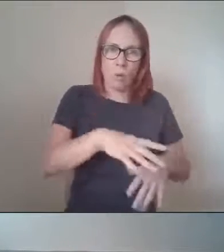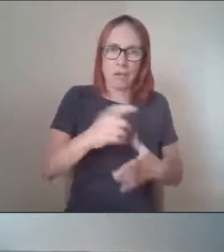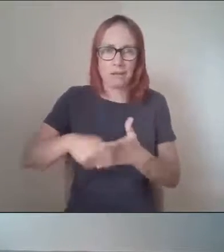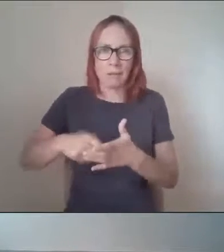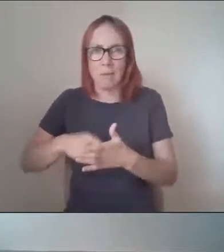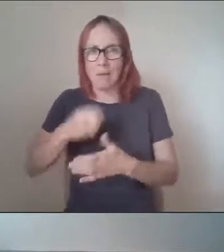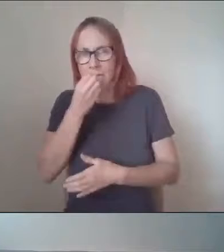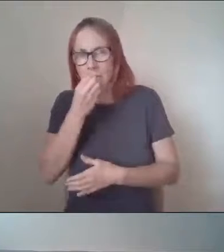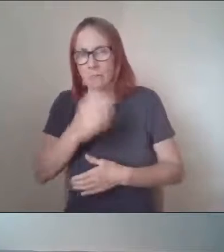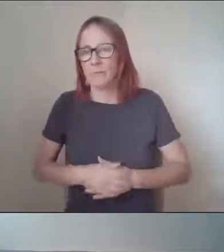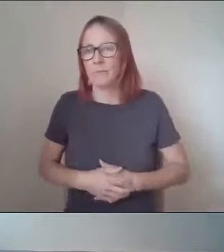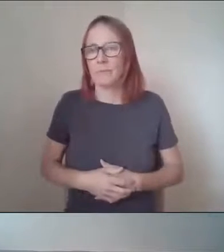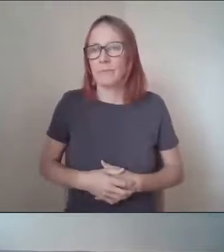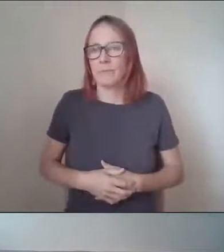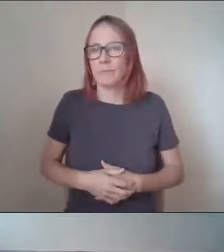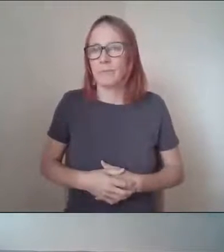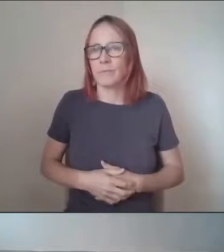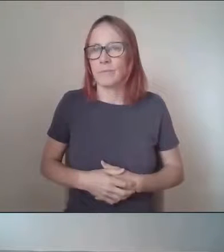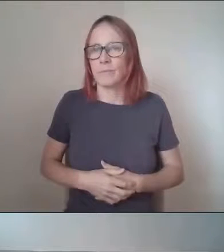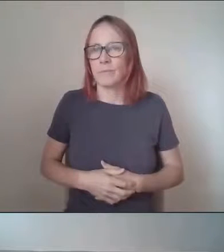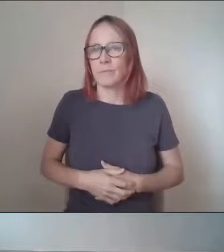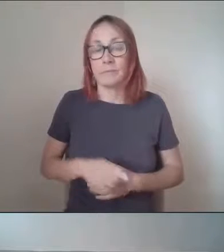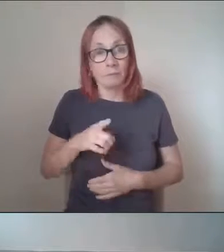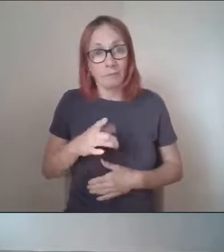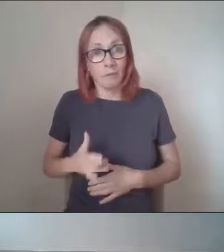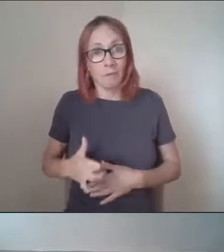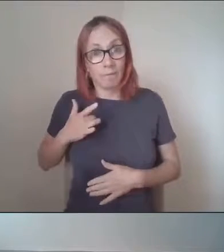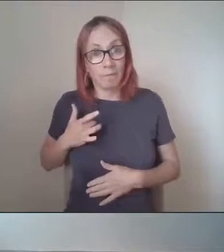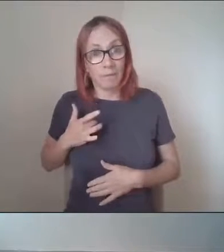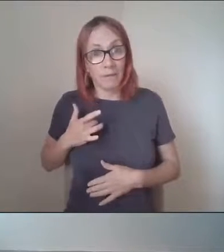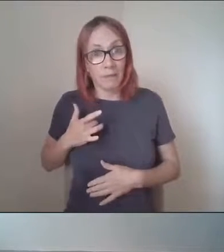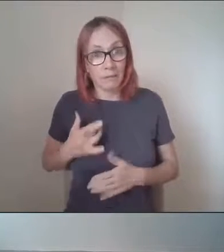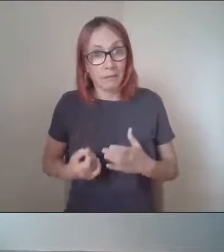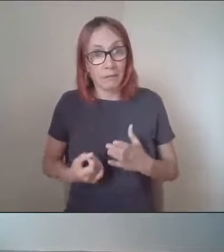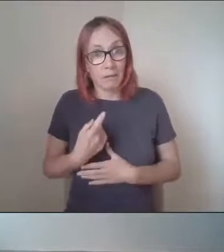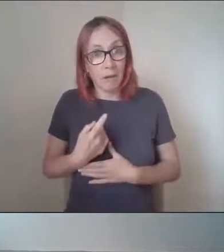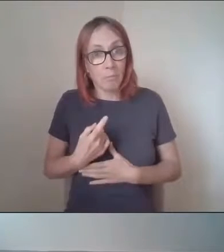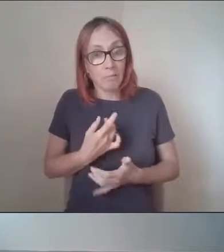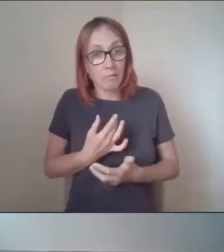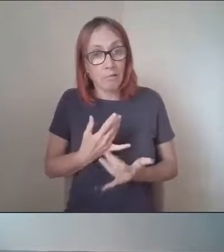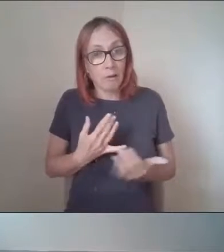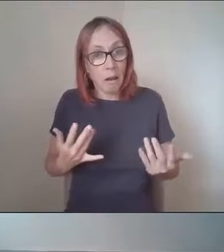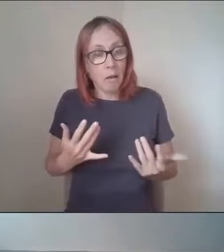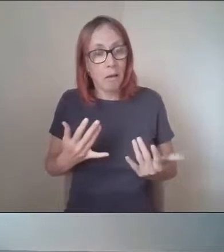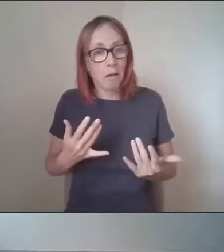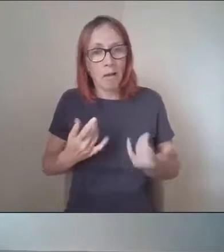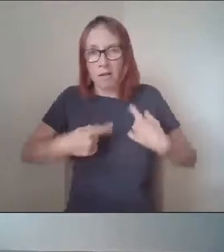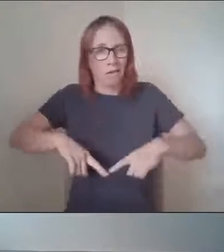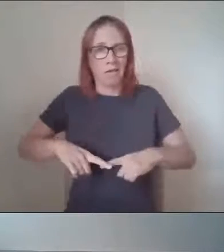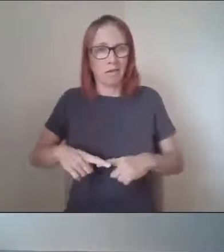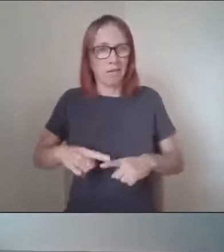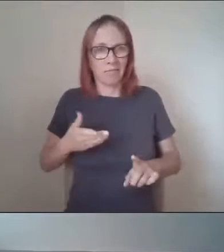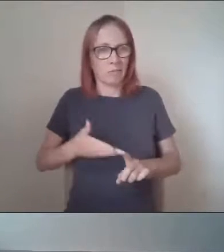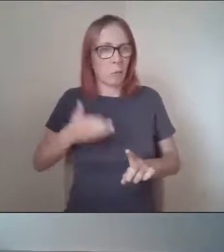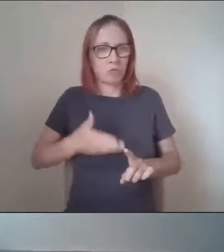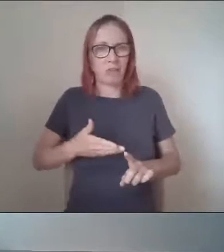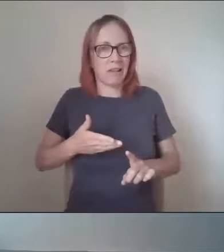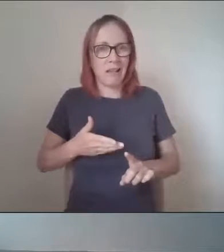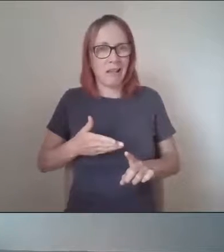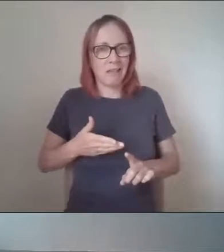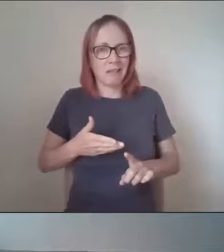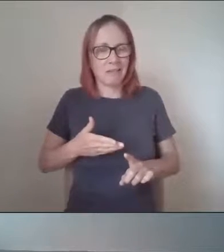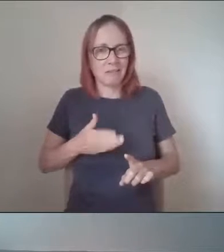Is this something that you think is happening quite a lot that people don't realise that they could actually prevent?